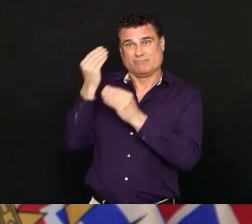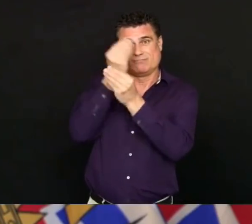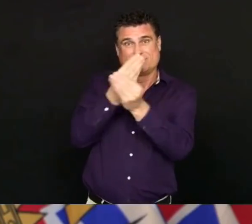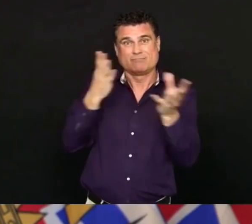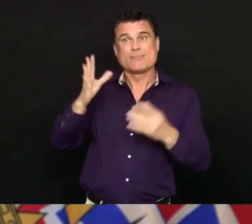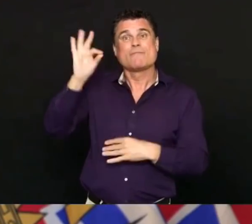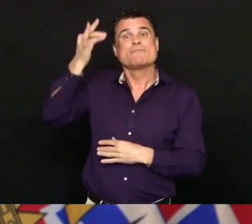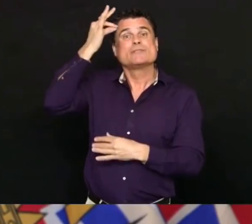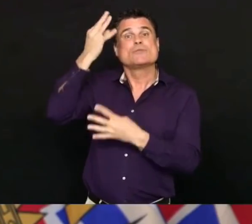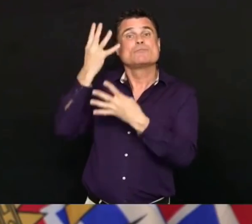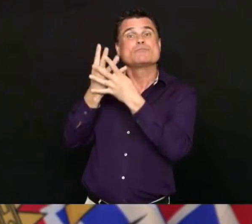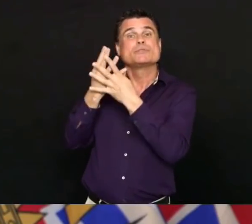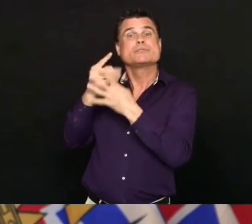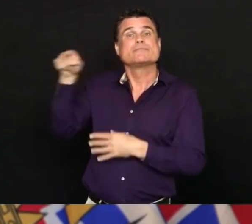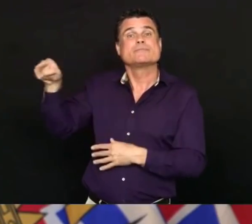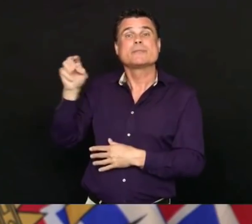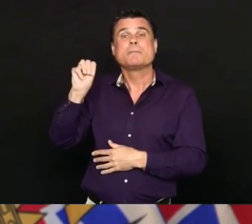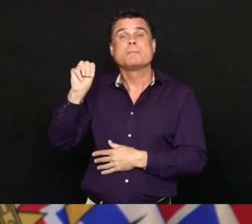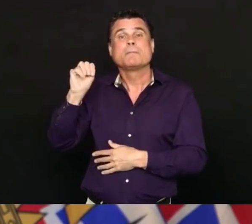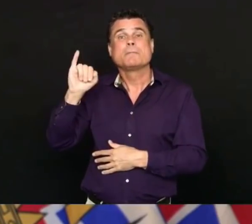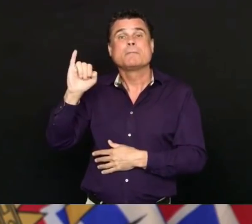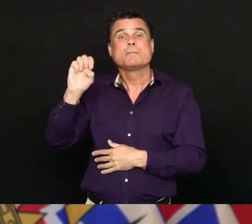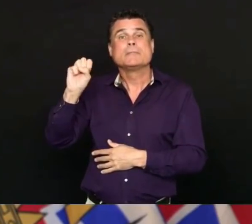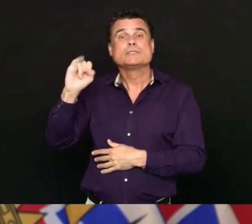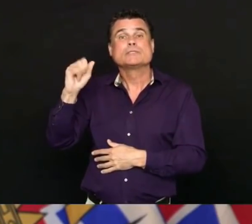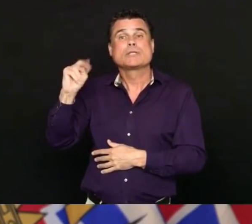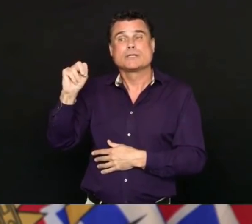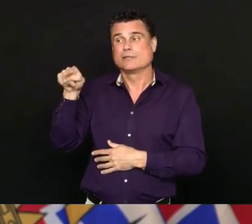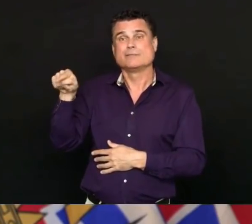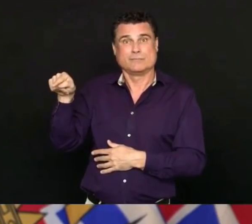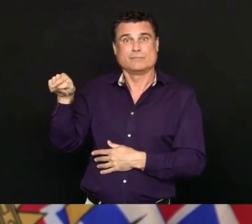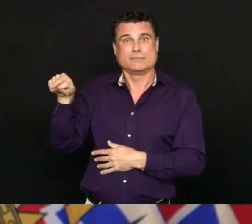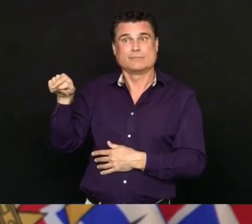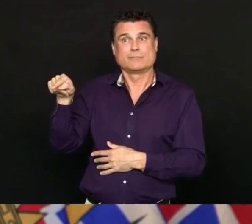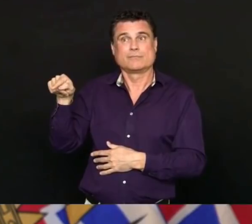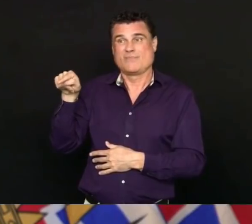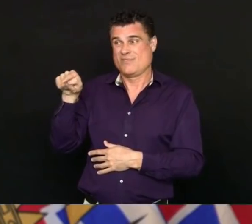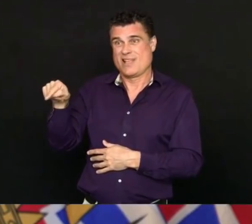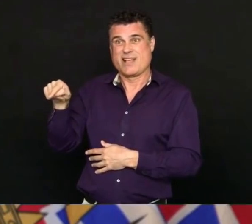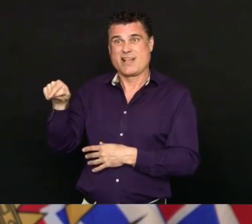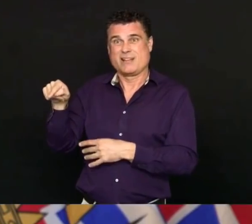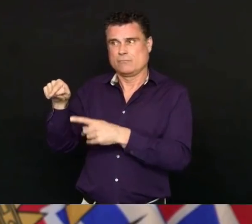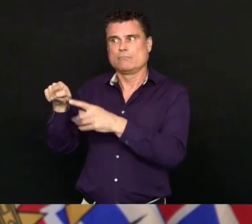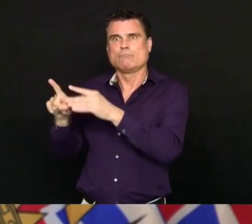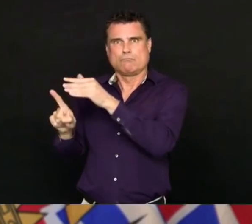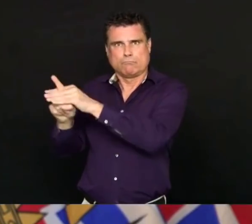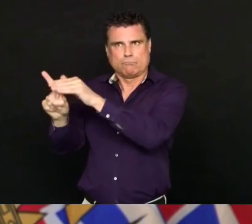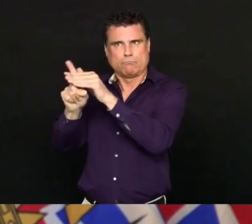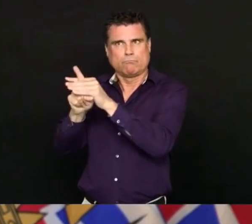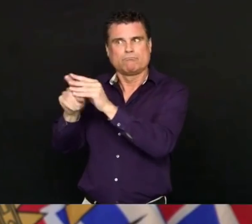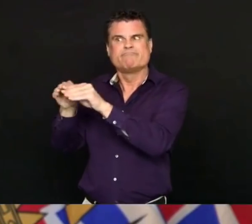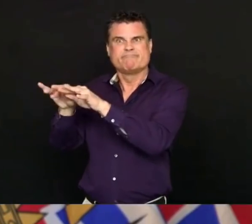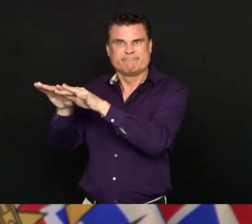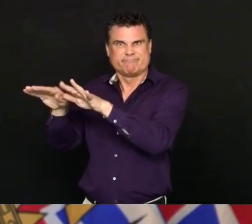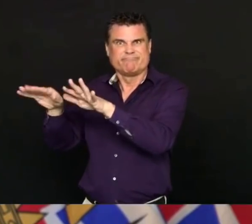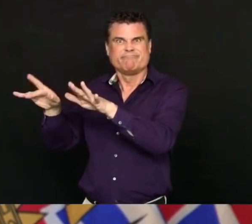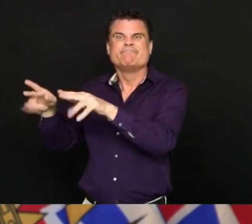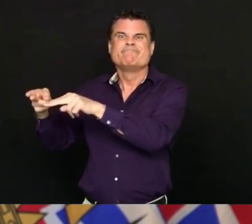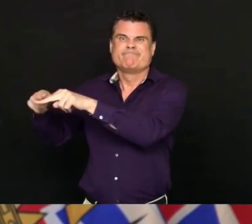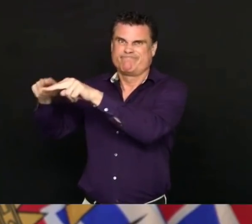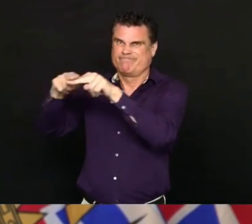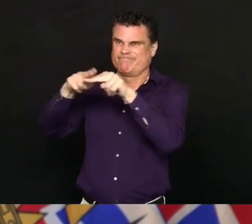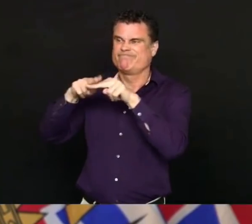the Fraser Valley. The outbreak continues to grow at that facility. We now have 35